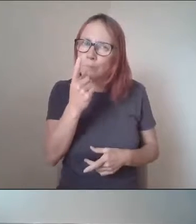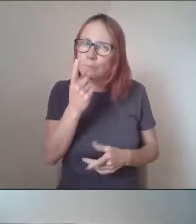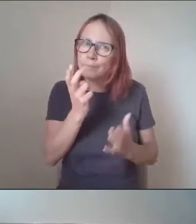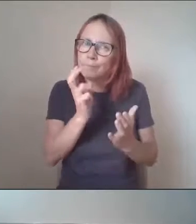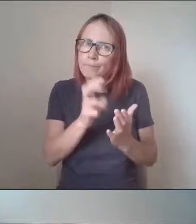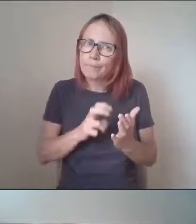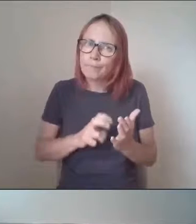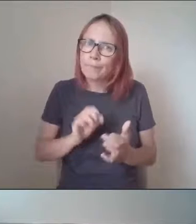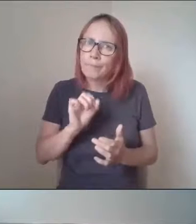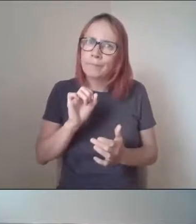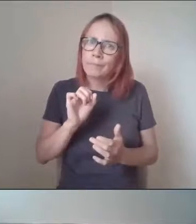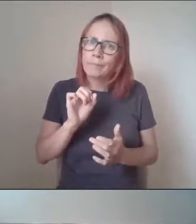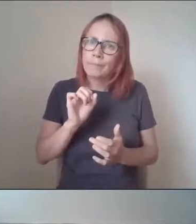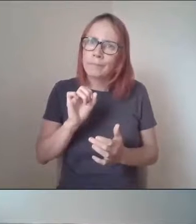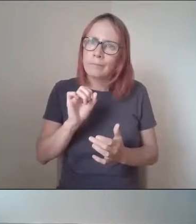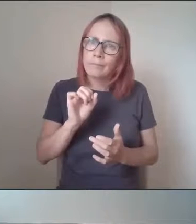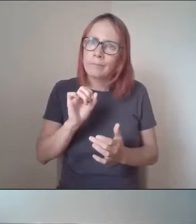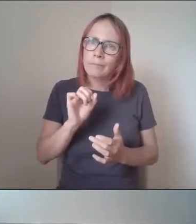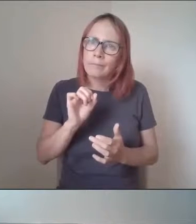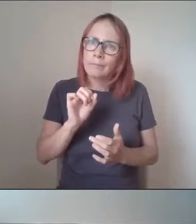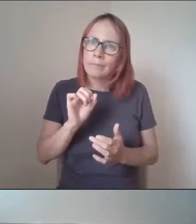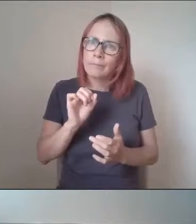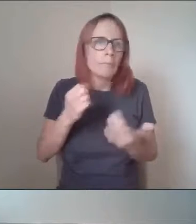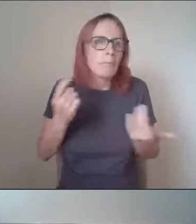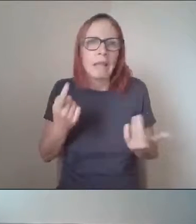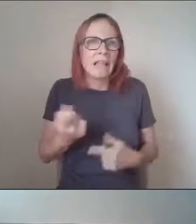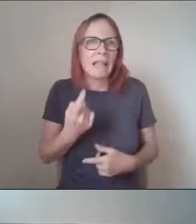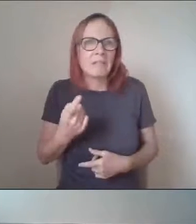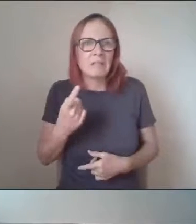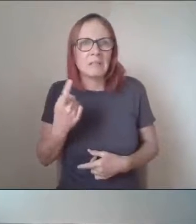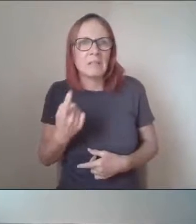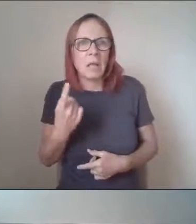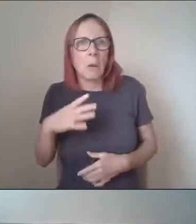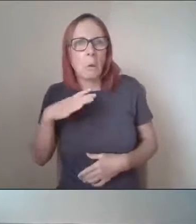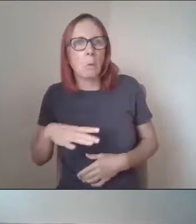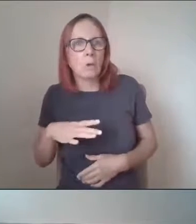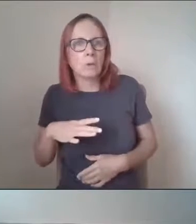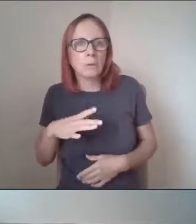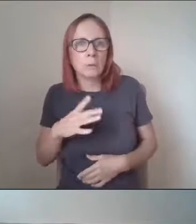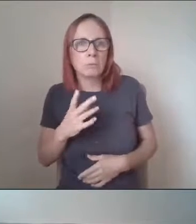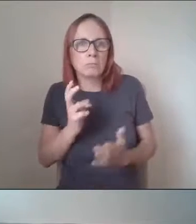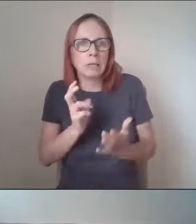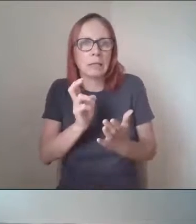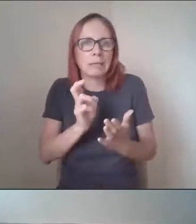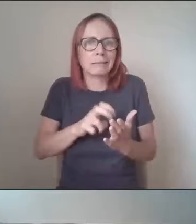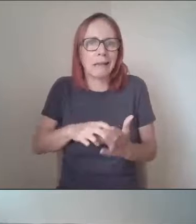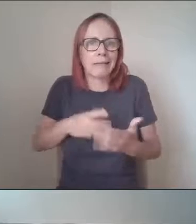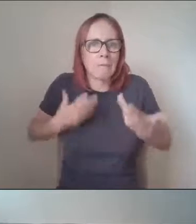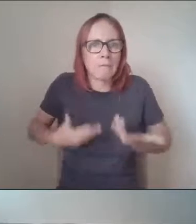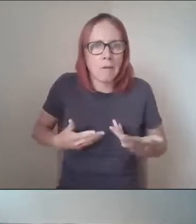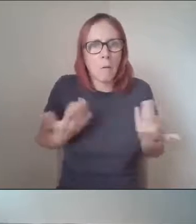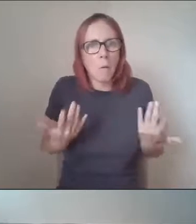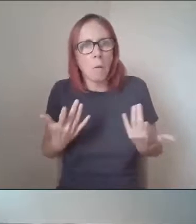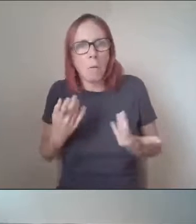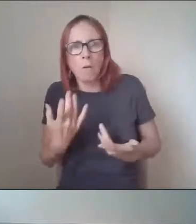projects at the moment? And actually, if anyone wants to find out, actually sign up to the list or is it that you've got loads of waiting lists going on?